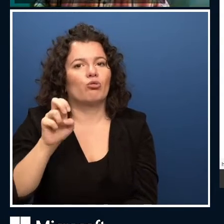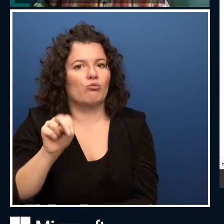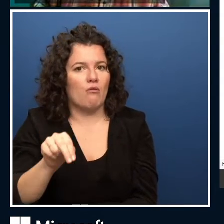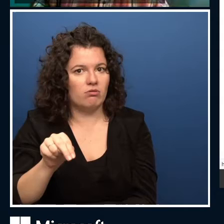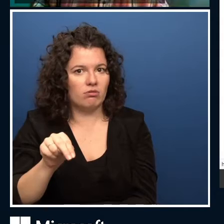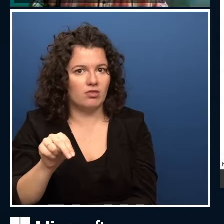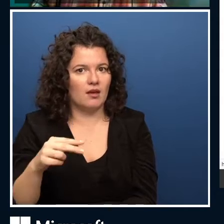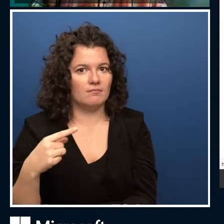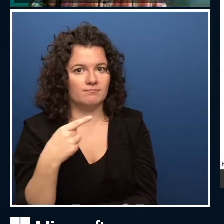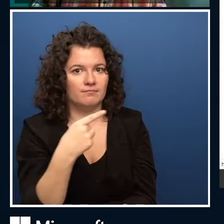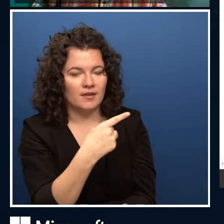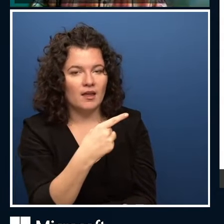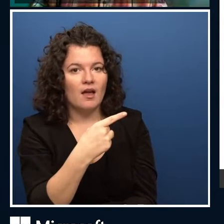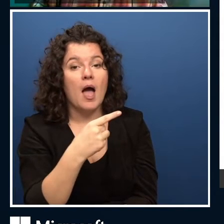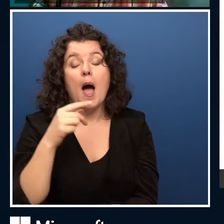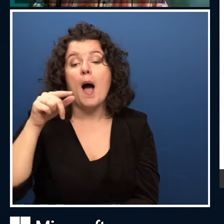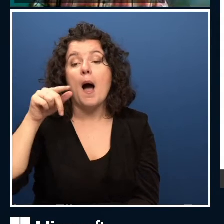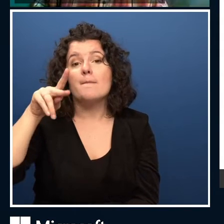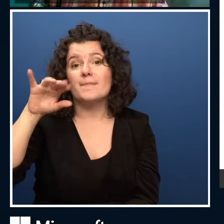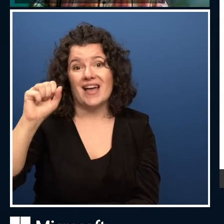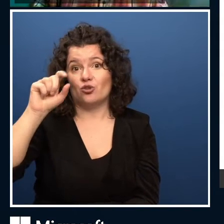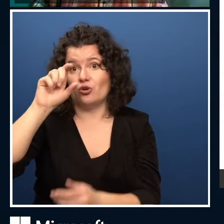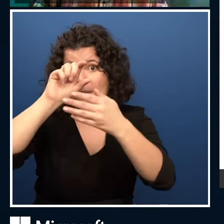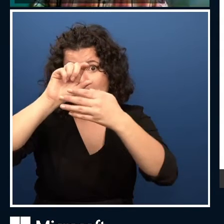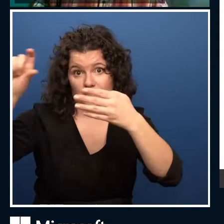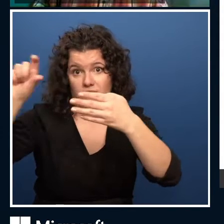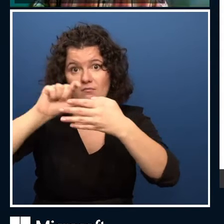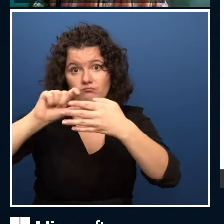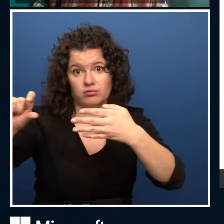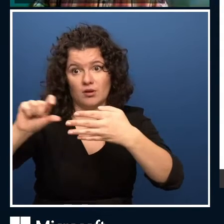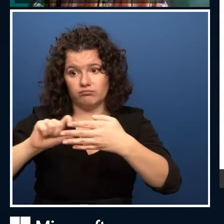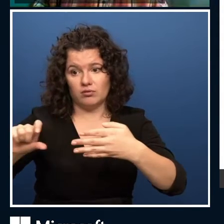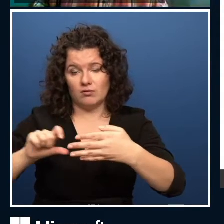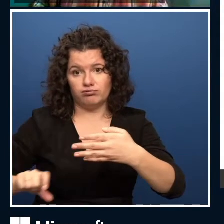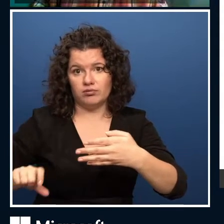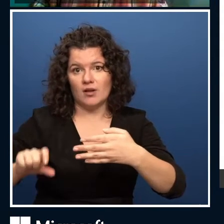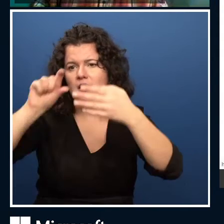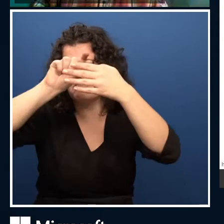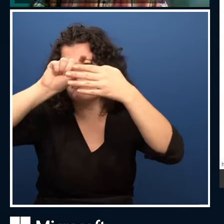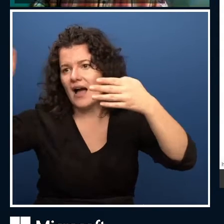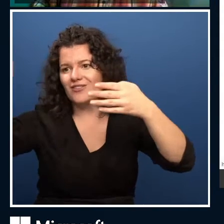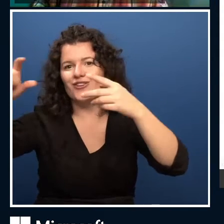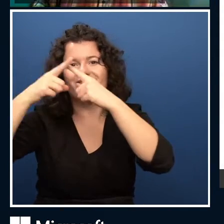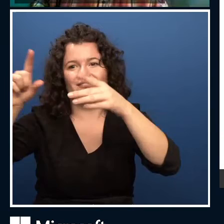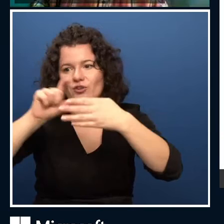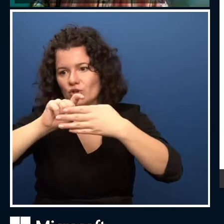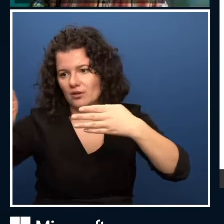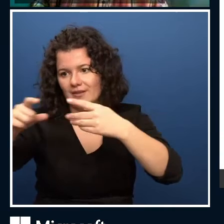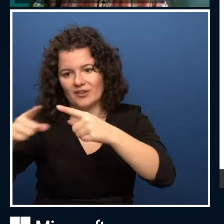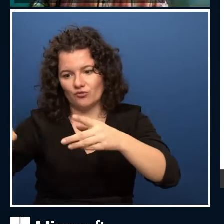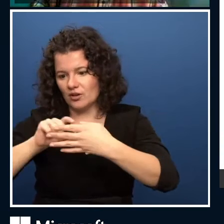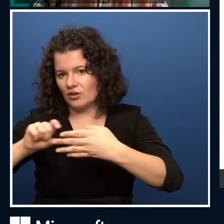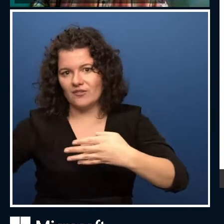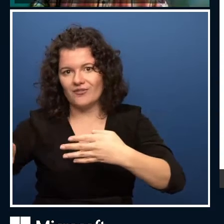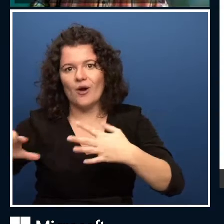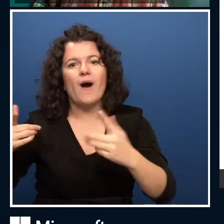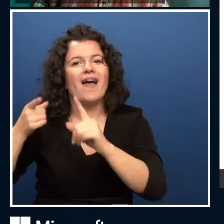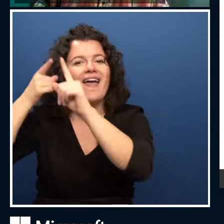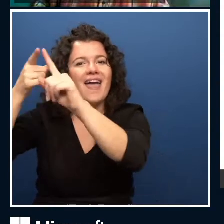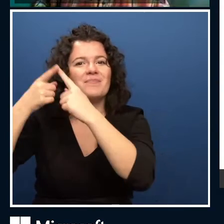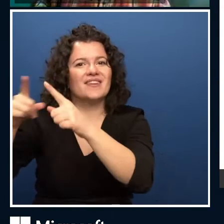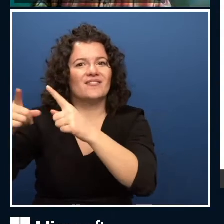technique of using cognitive services to produce a different result. So here are the examples of different portraits that